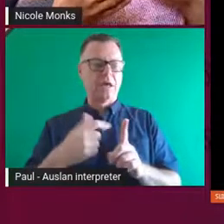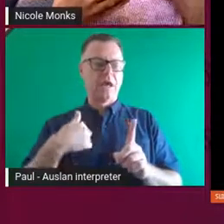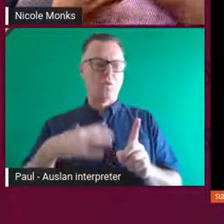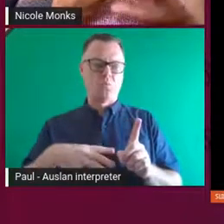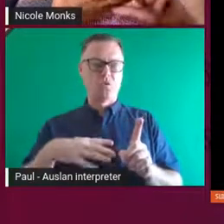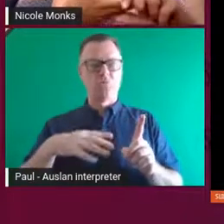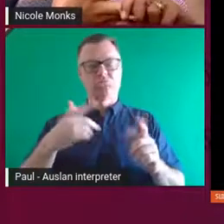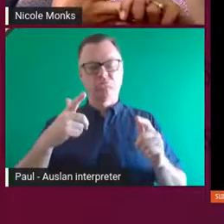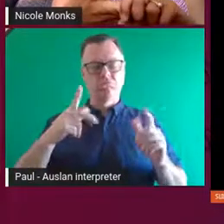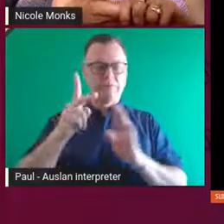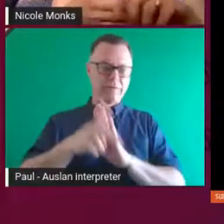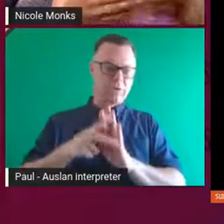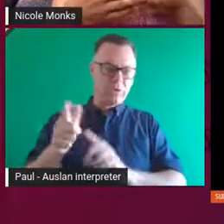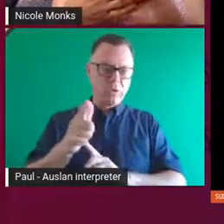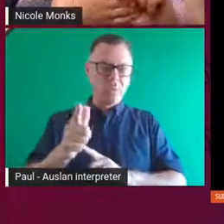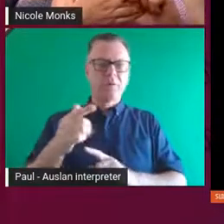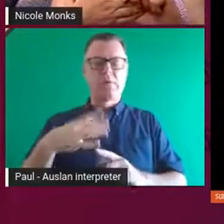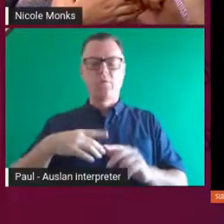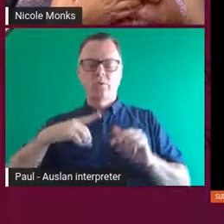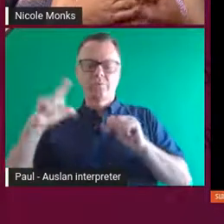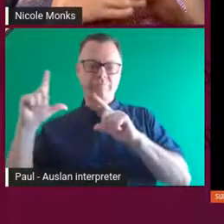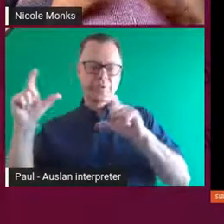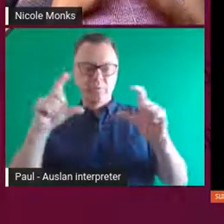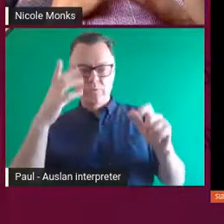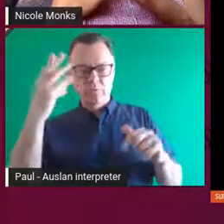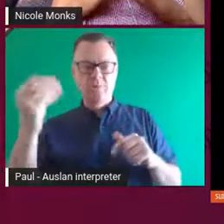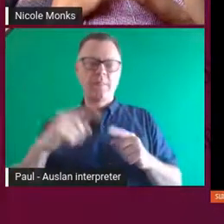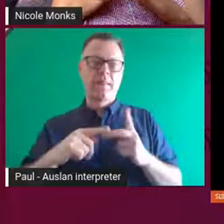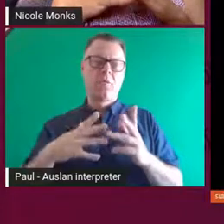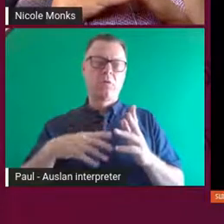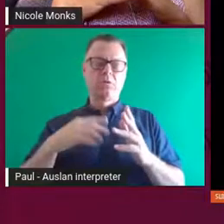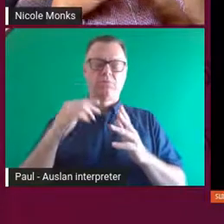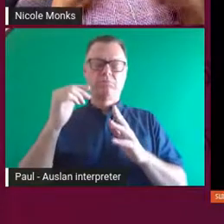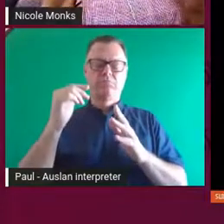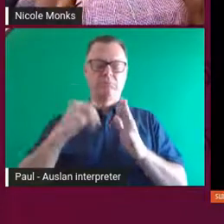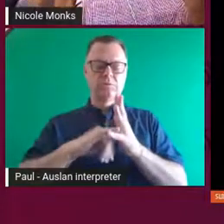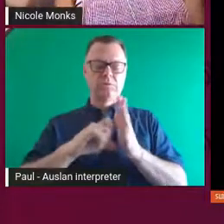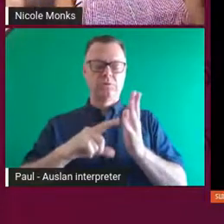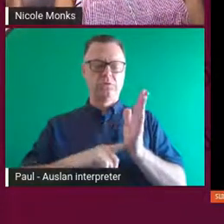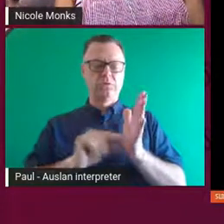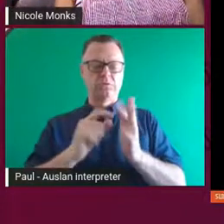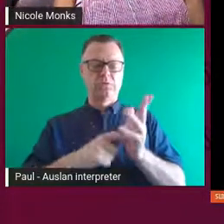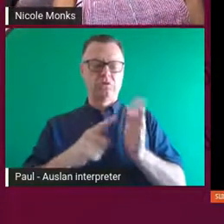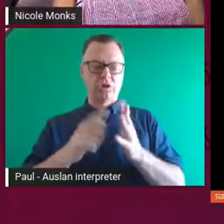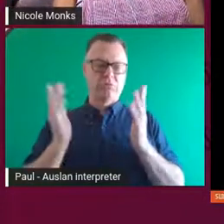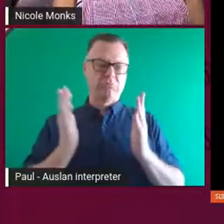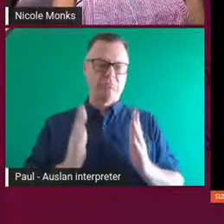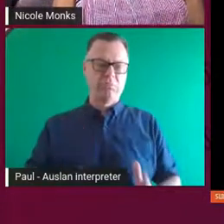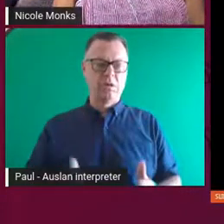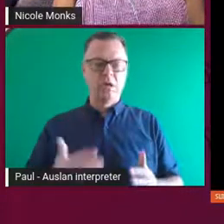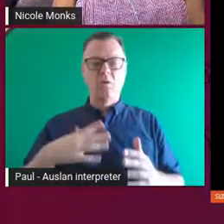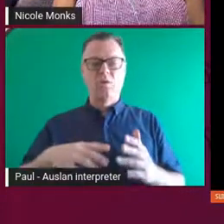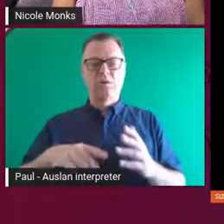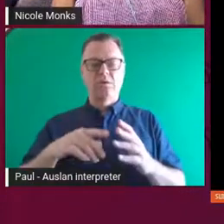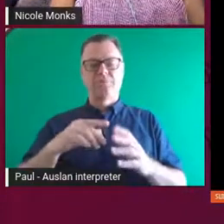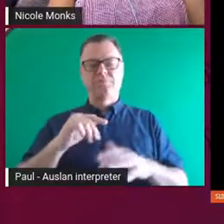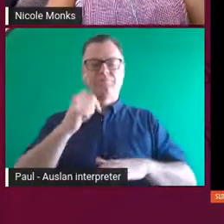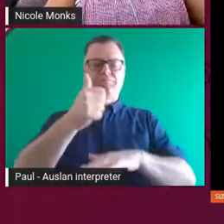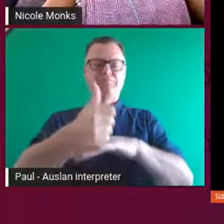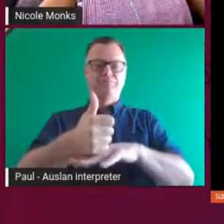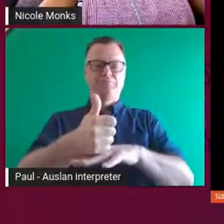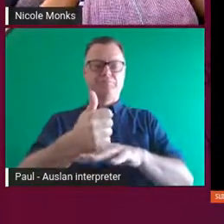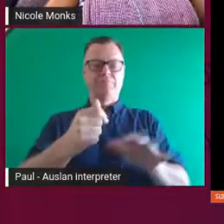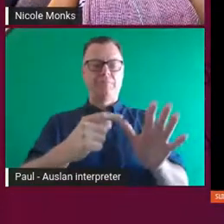photograph, be an activation, be a sculpture. It can kind of have a life in all of these kind of facets